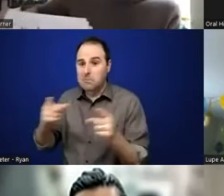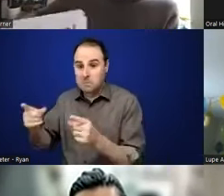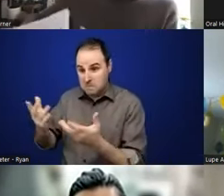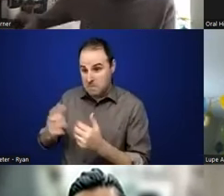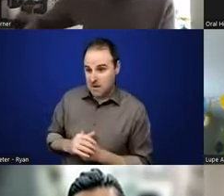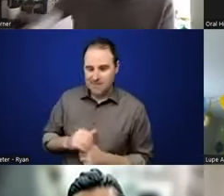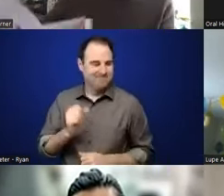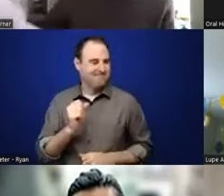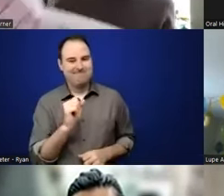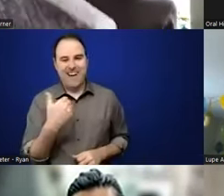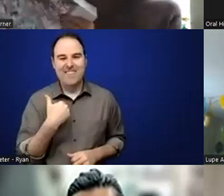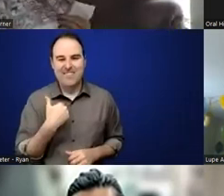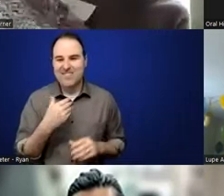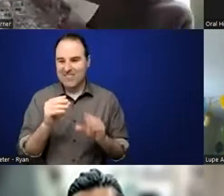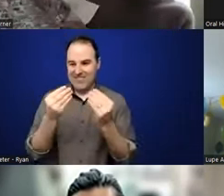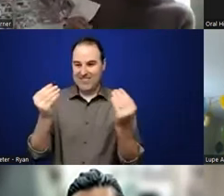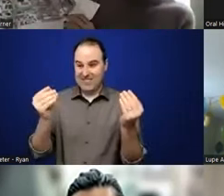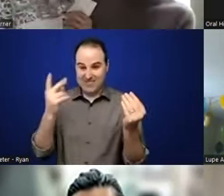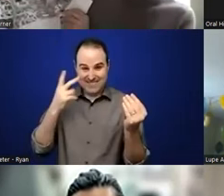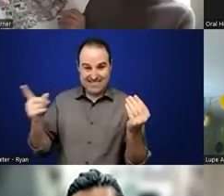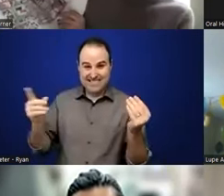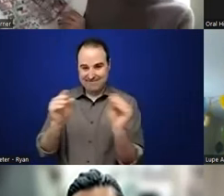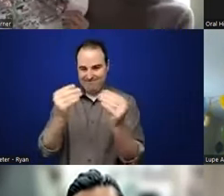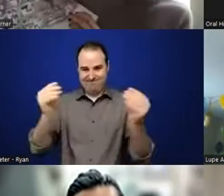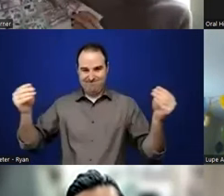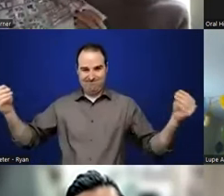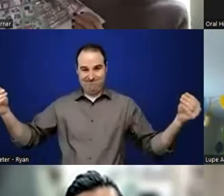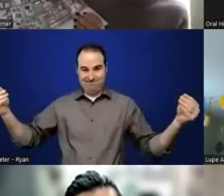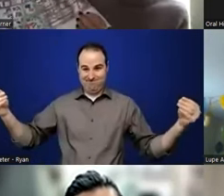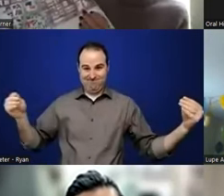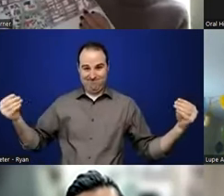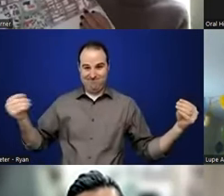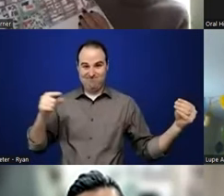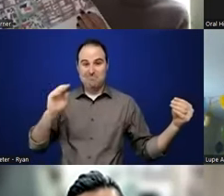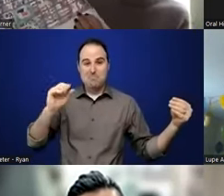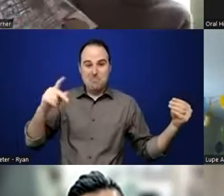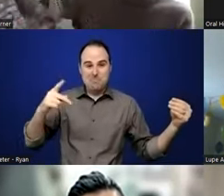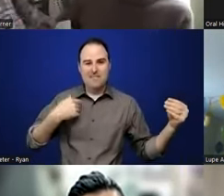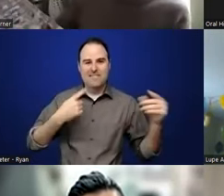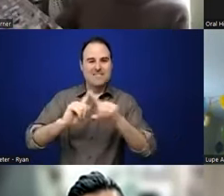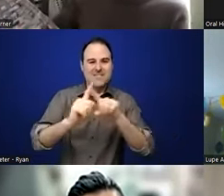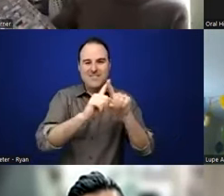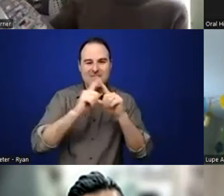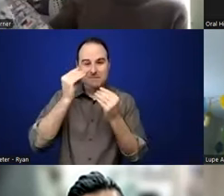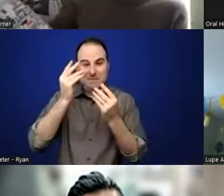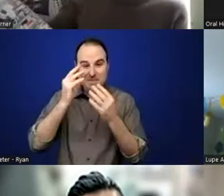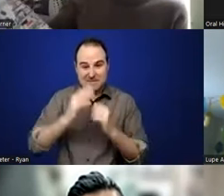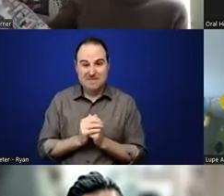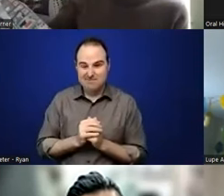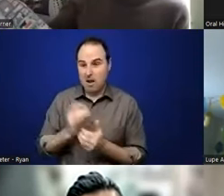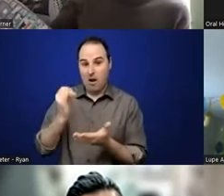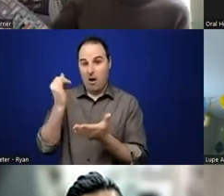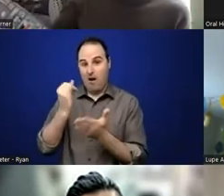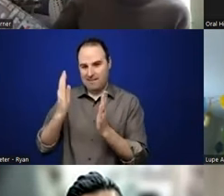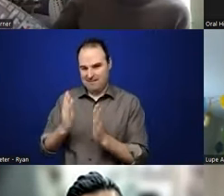actually have this right here. I was like, this huge map that had like different information. So this is produced by artists and